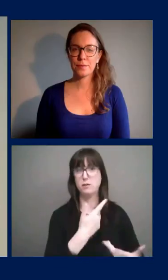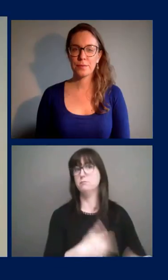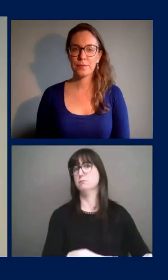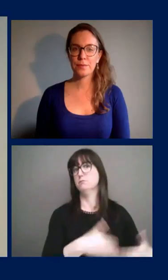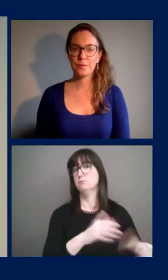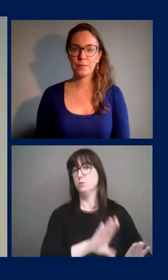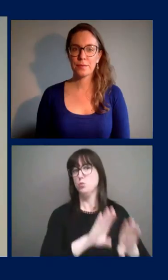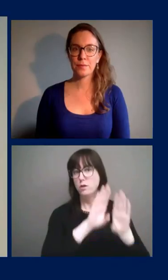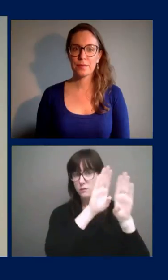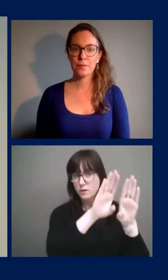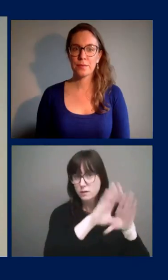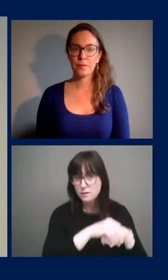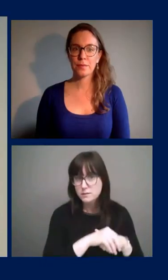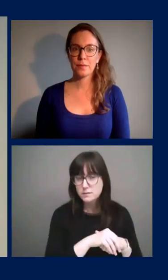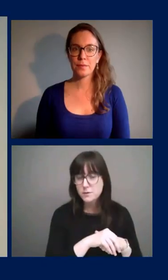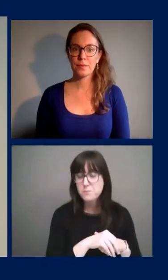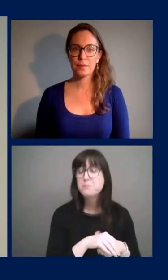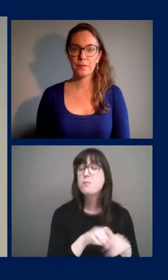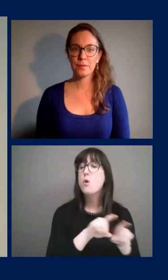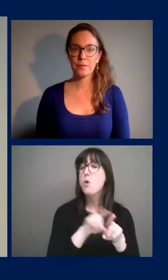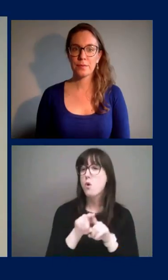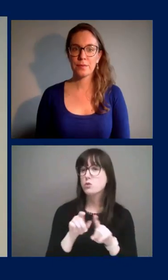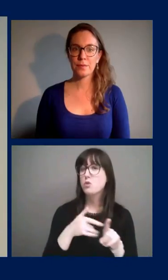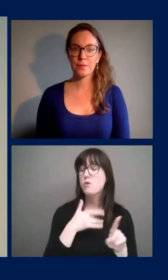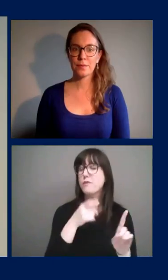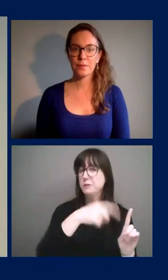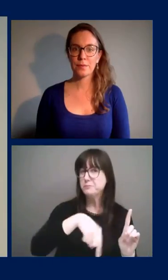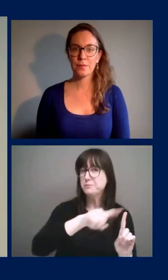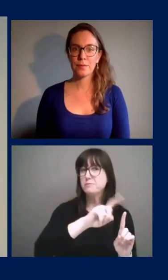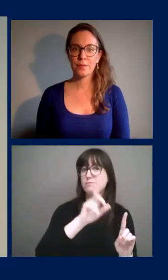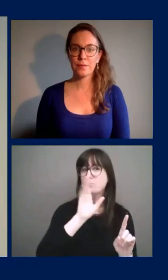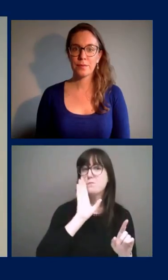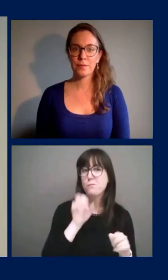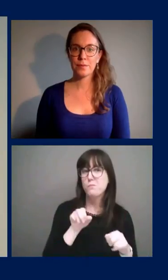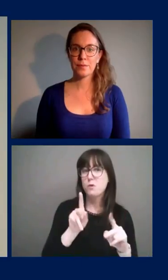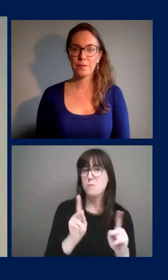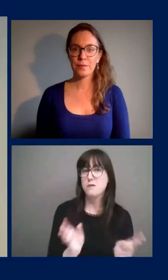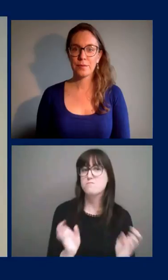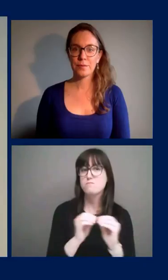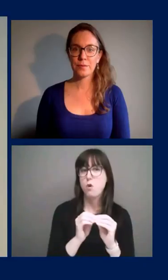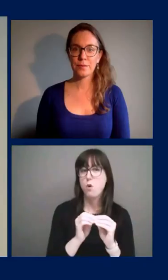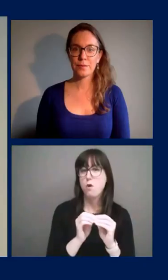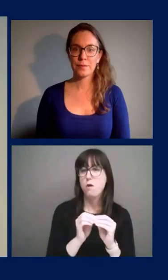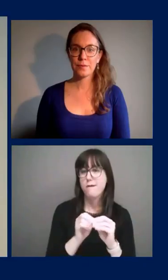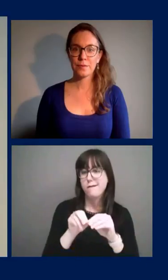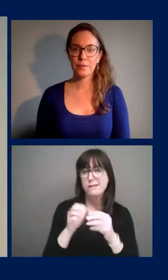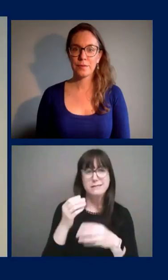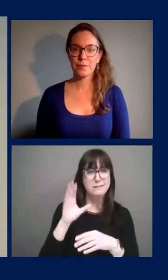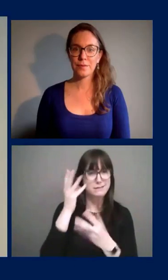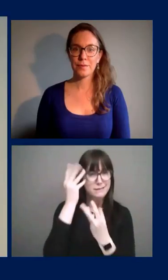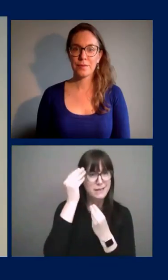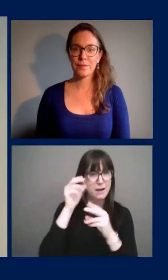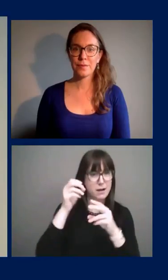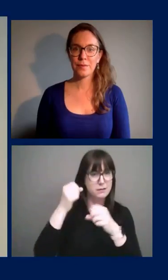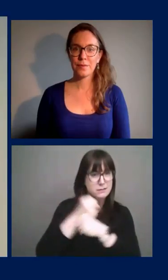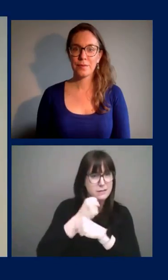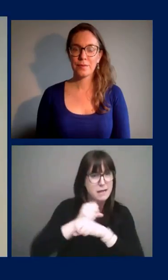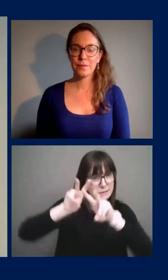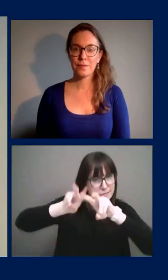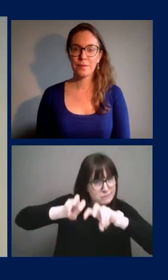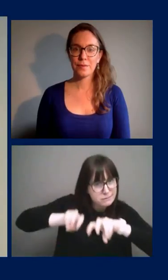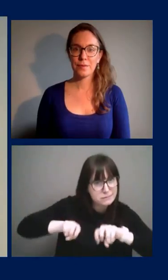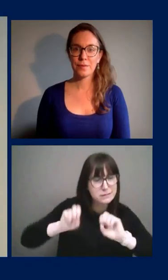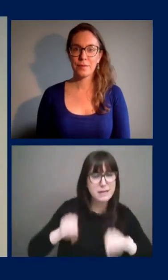also think that it will allow us to do more analysis of the data, to be able to look for